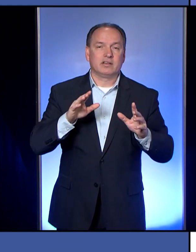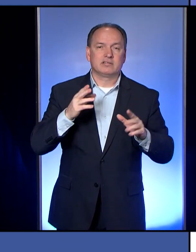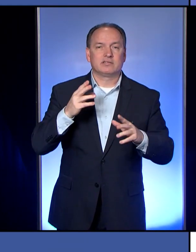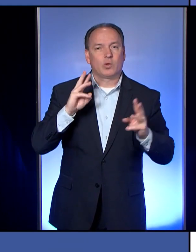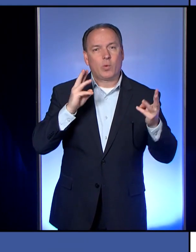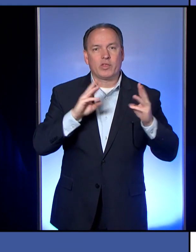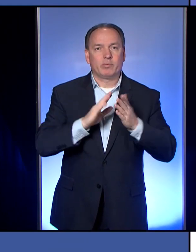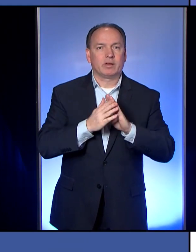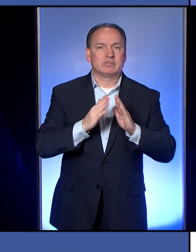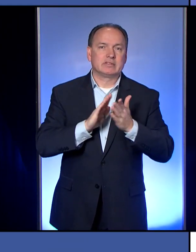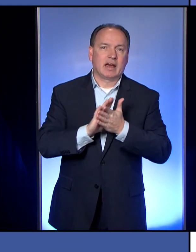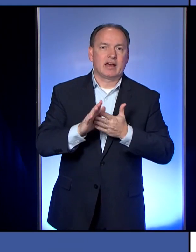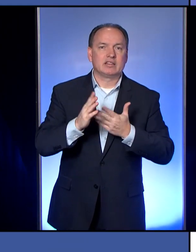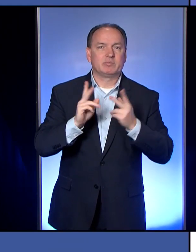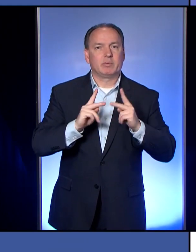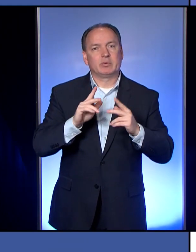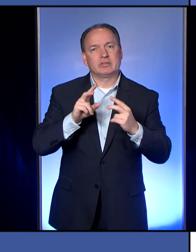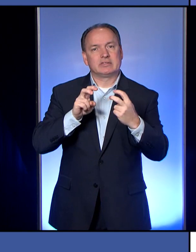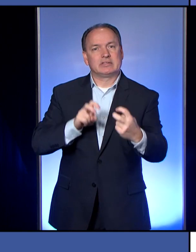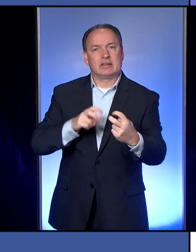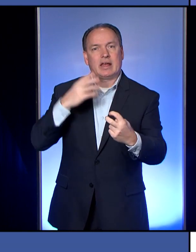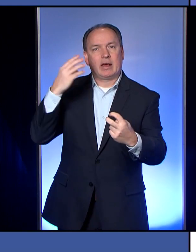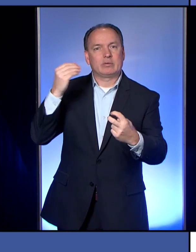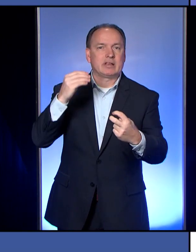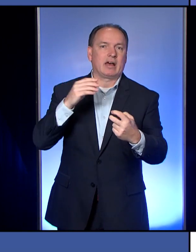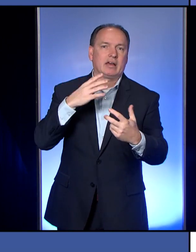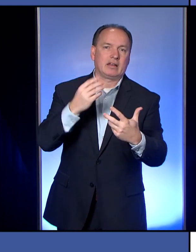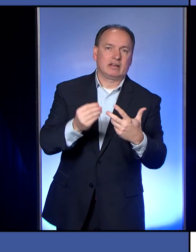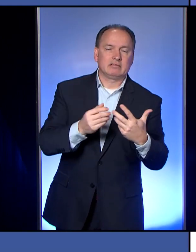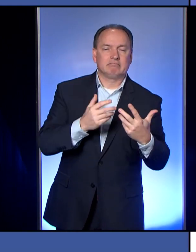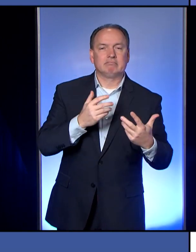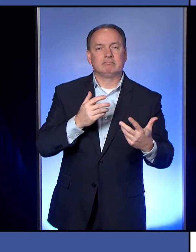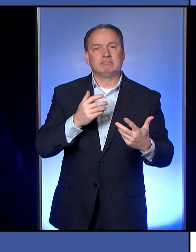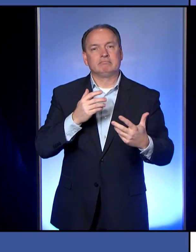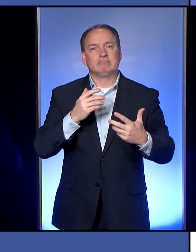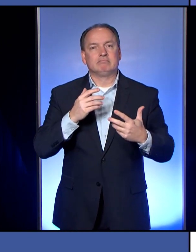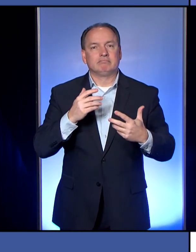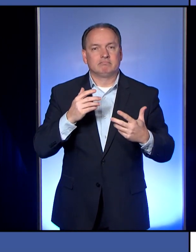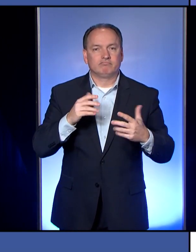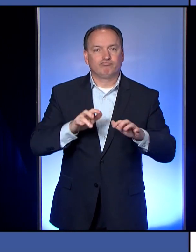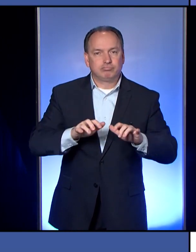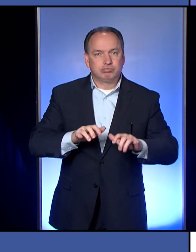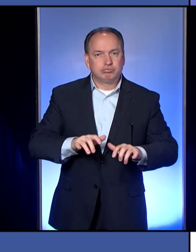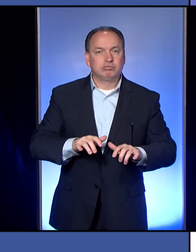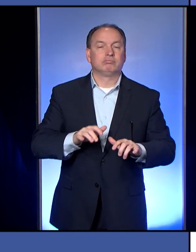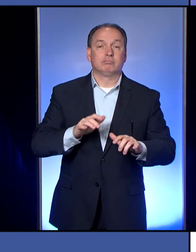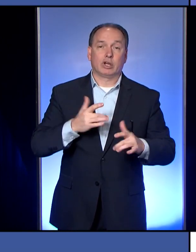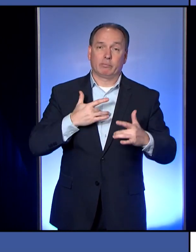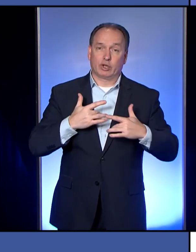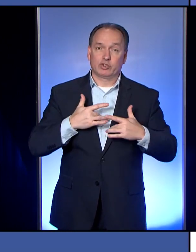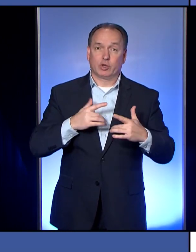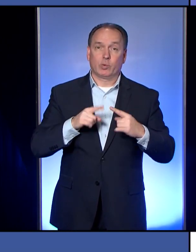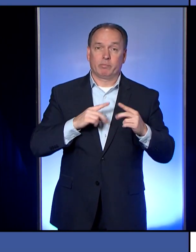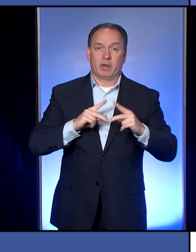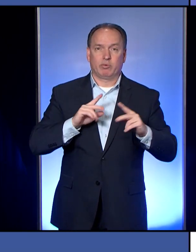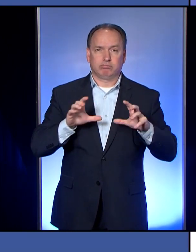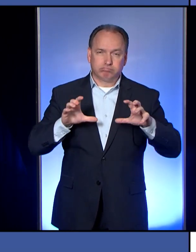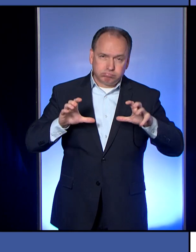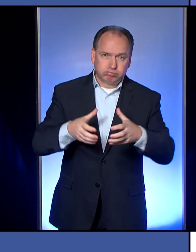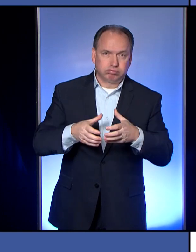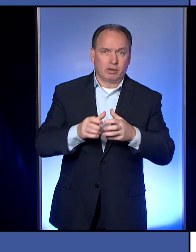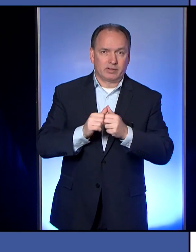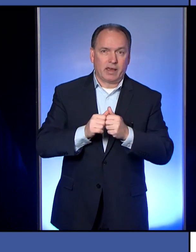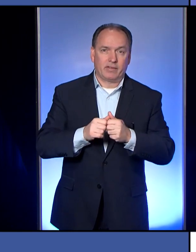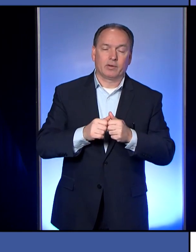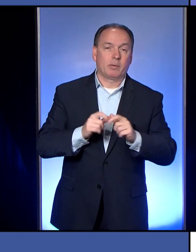nicer, people might want to sit outside and have a chair out there or sit on the curb and, you know, it gets concerning when people start gathering in one place.